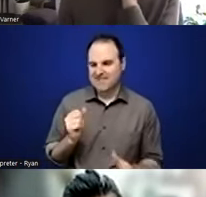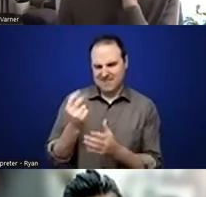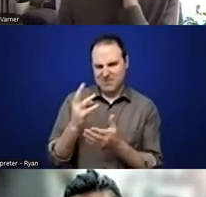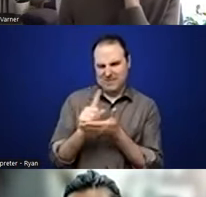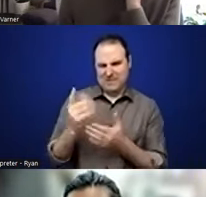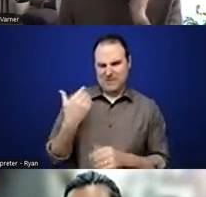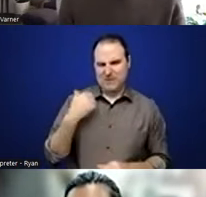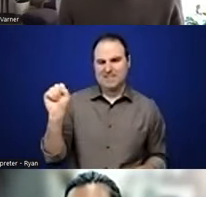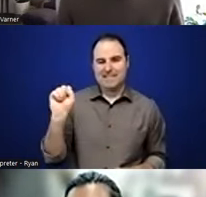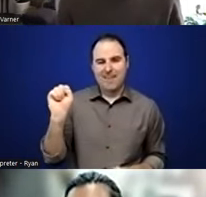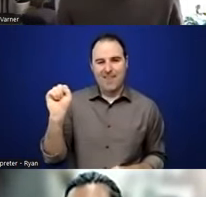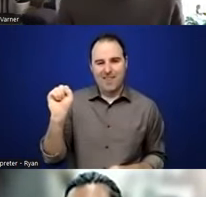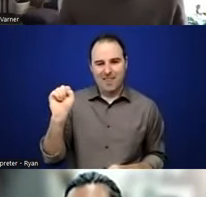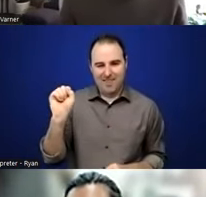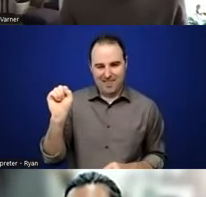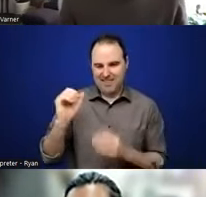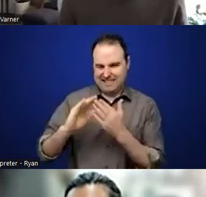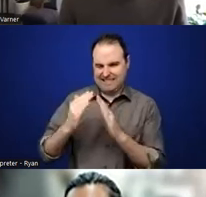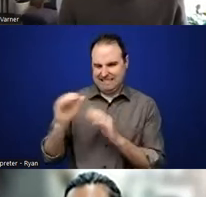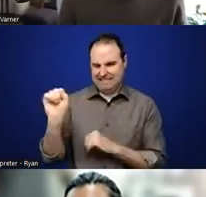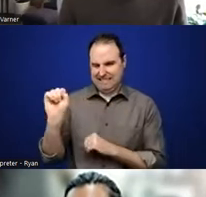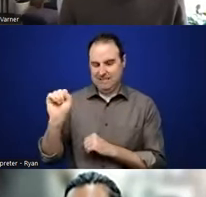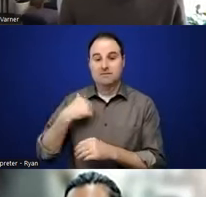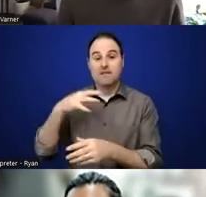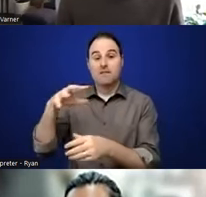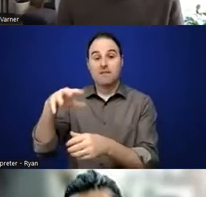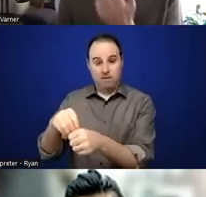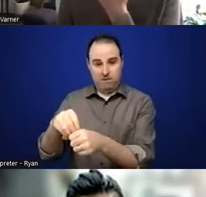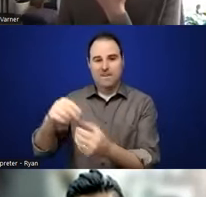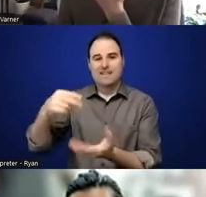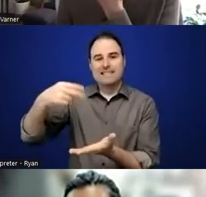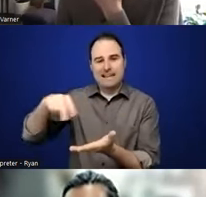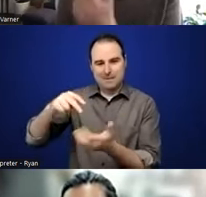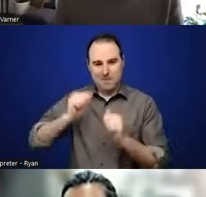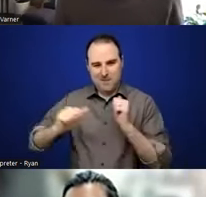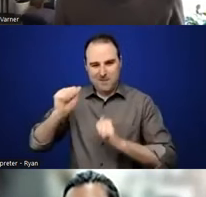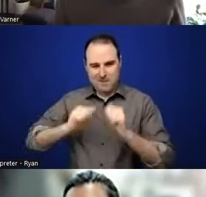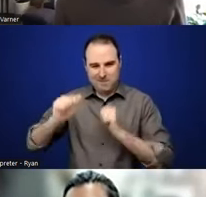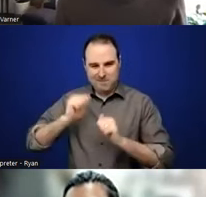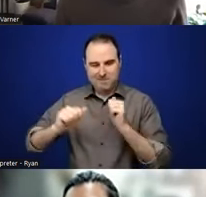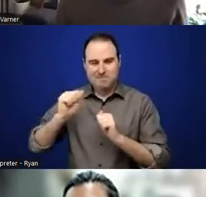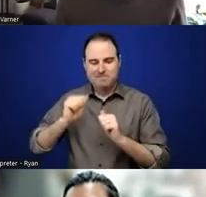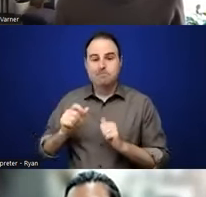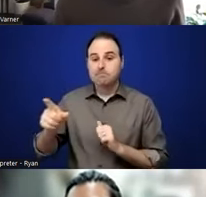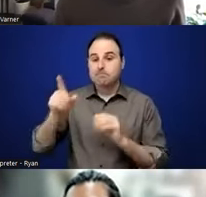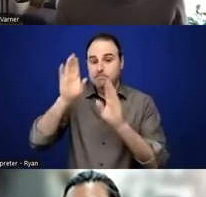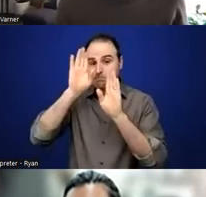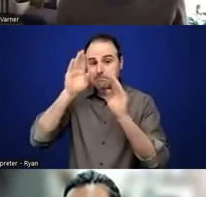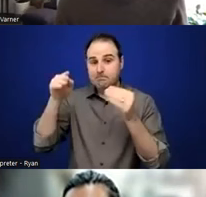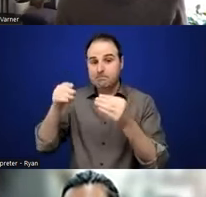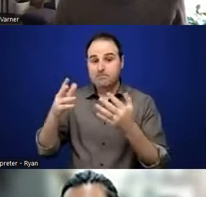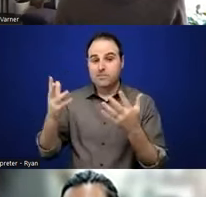I participated in this multi-sided dance performance that was focused on kind of